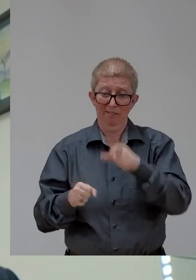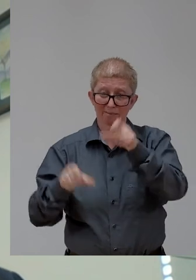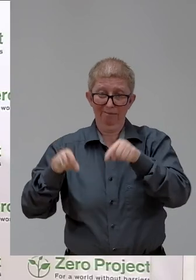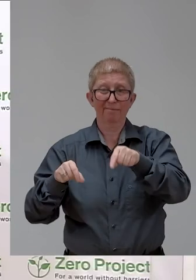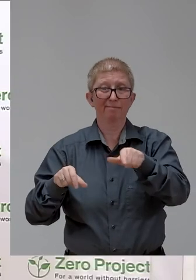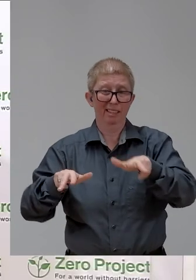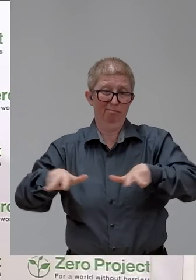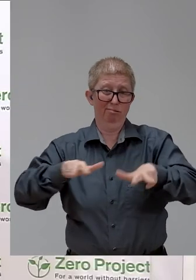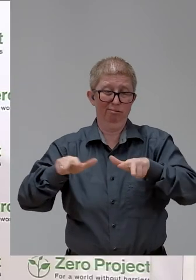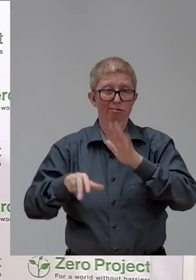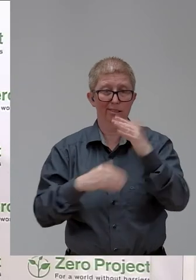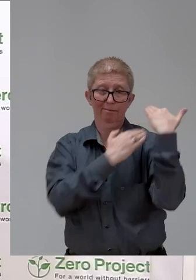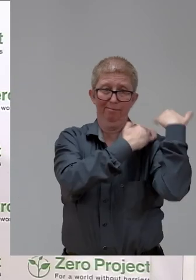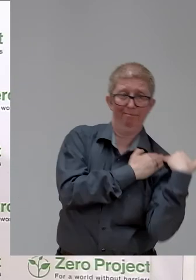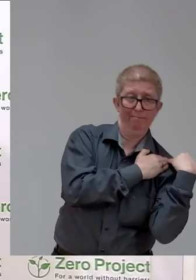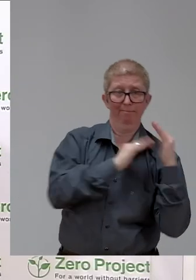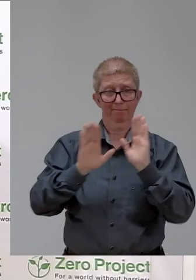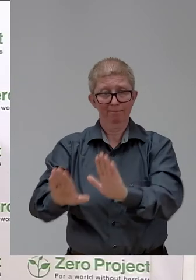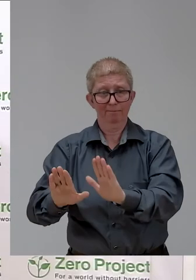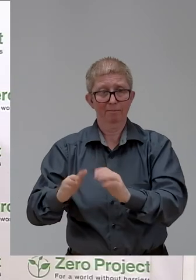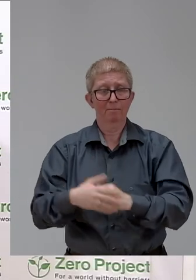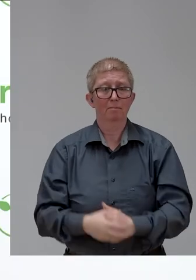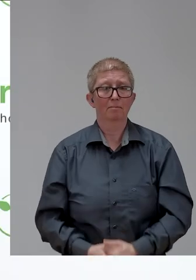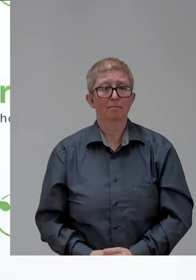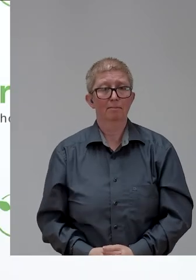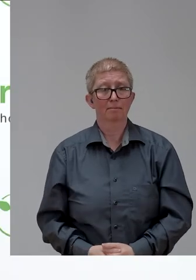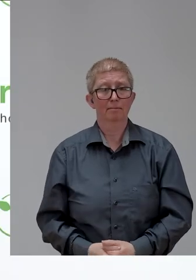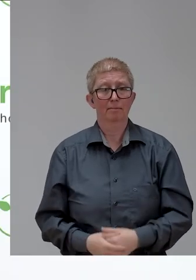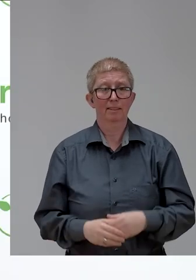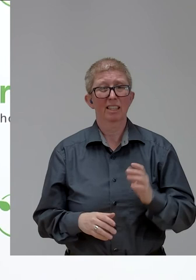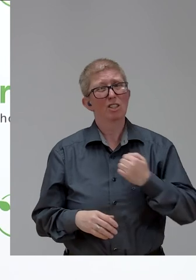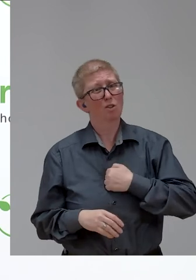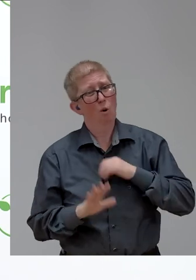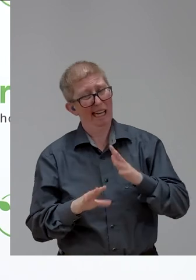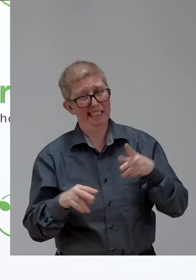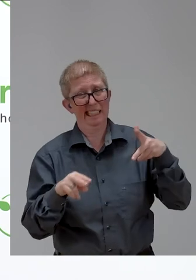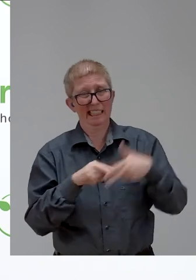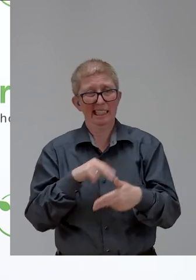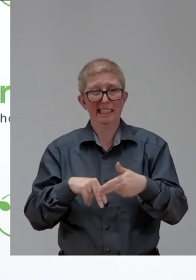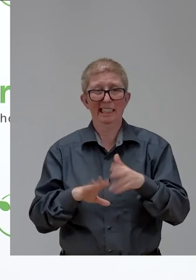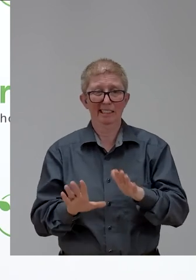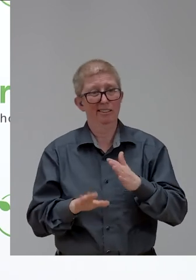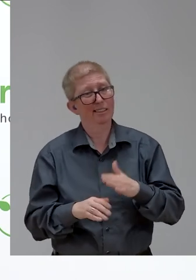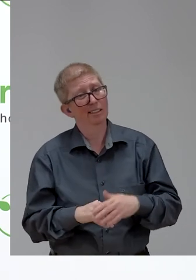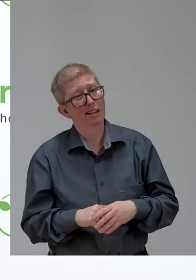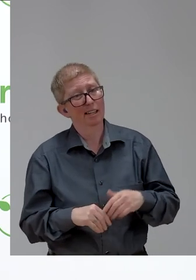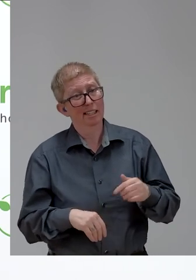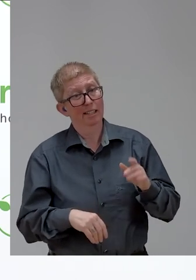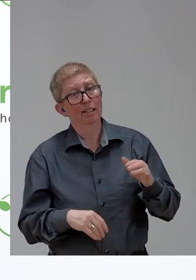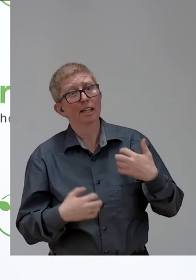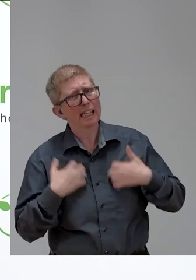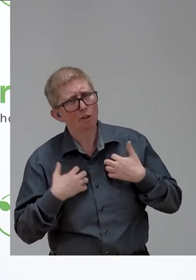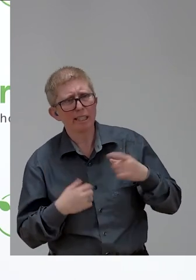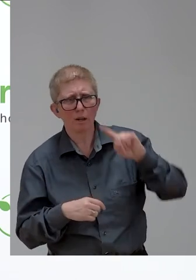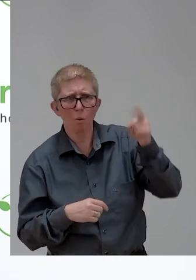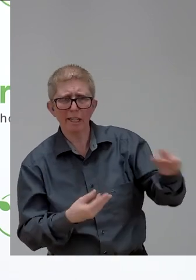Gaby, thank you. I'm sorry I have to interrupt. It was extremely interesting listening to you, but we got an interesting question from the, from